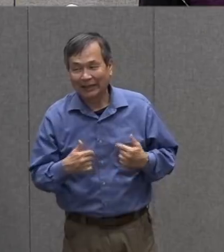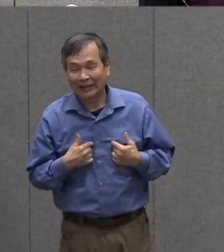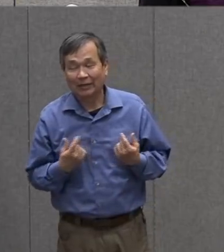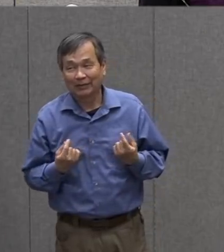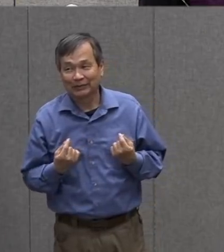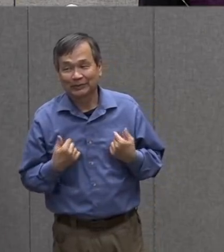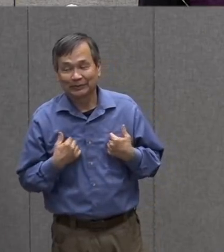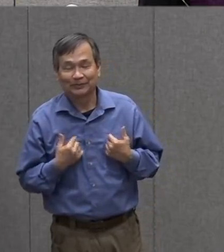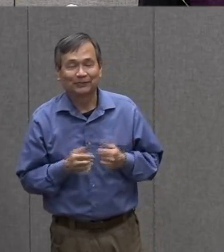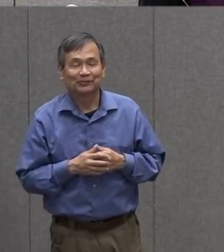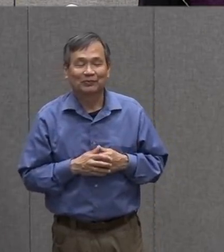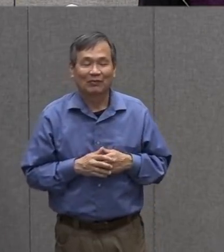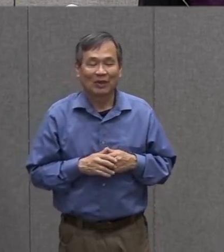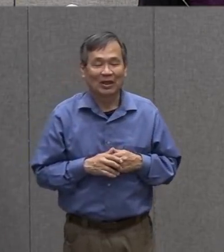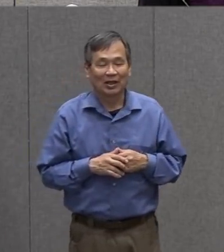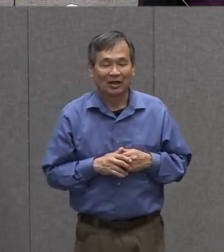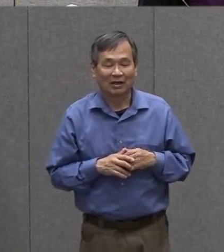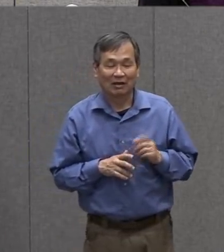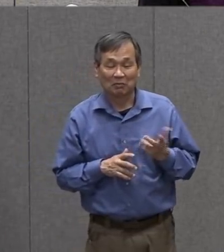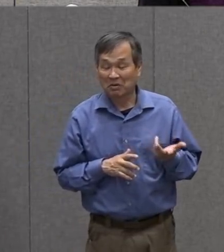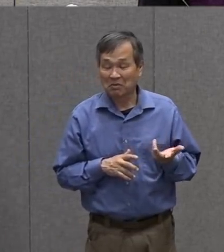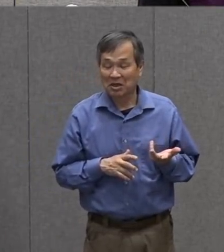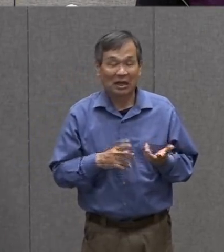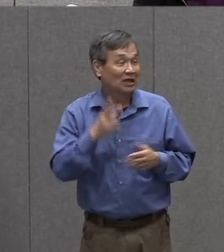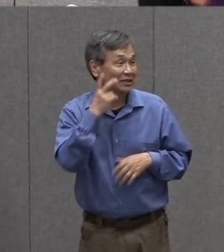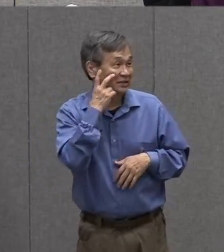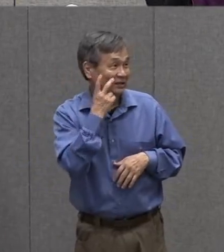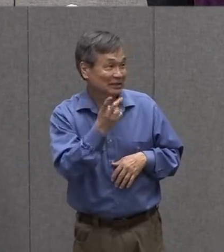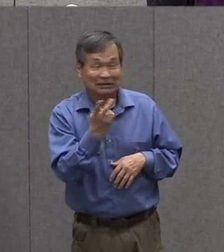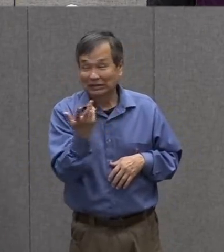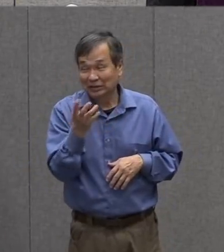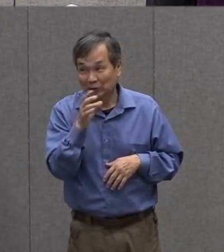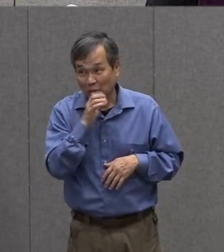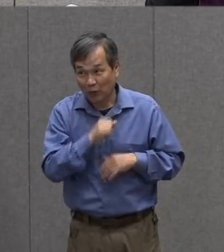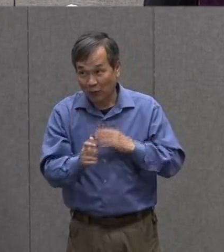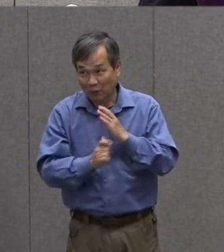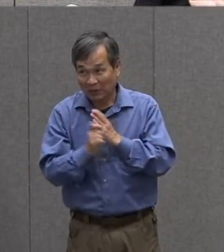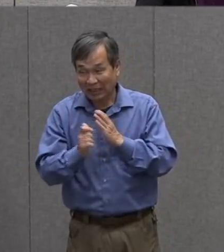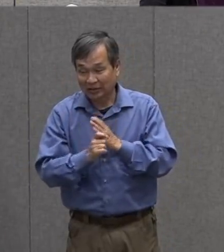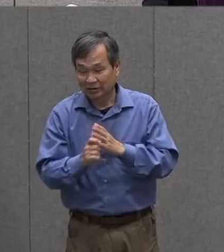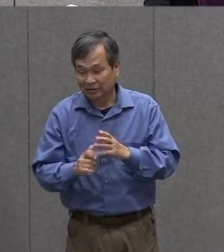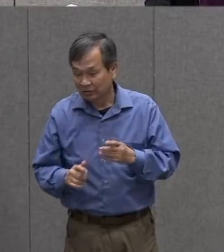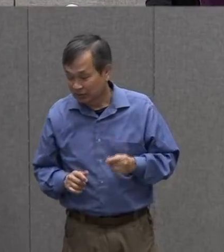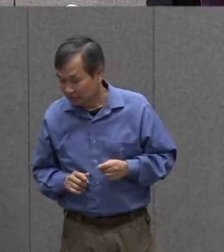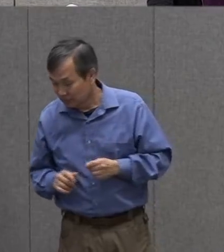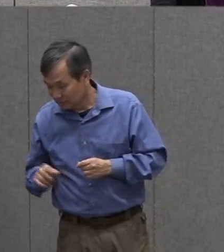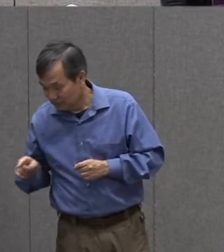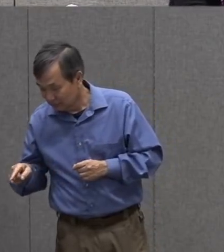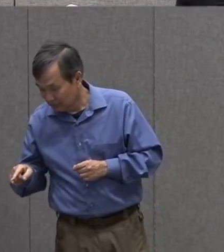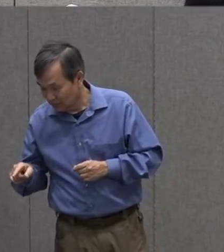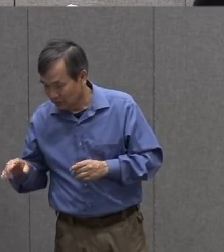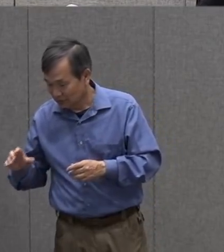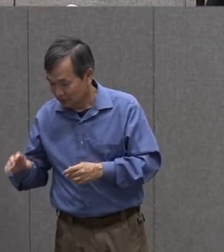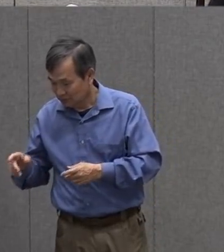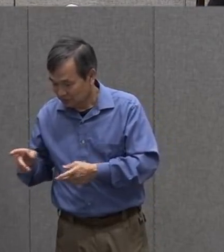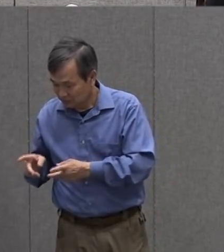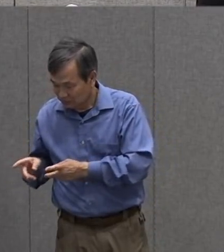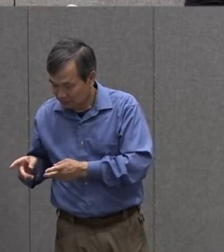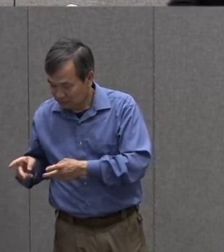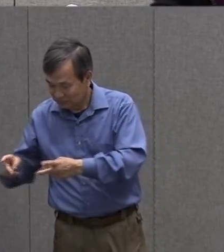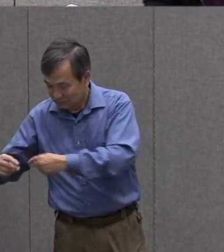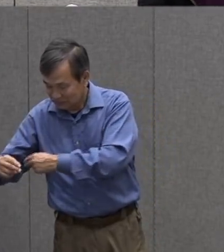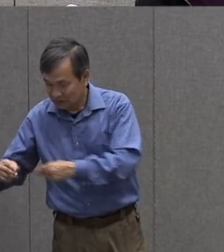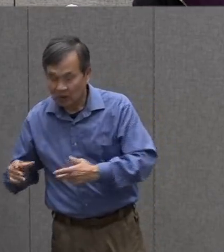is i'll tear a picture out of an old magazine or out of a newspaper